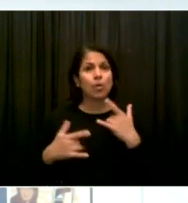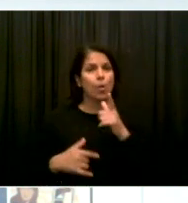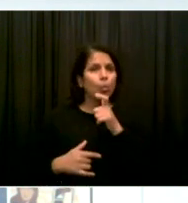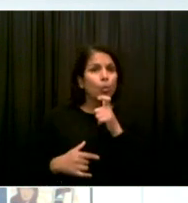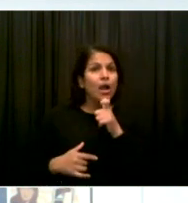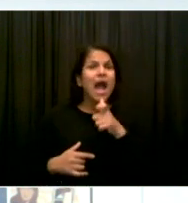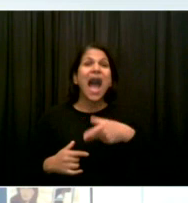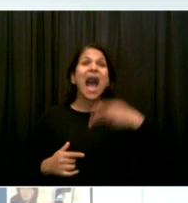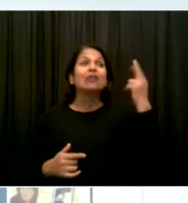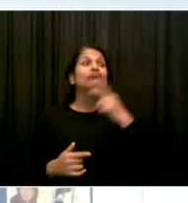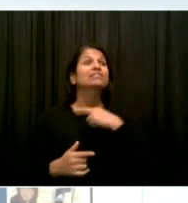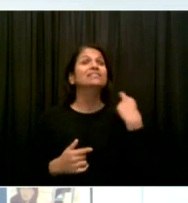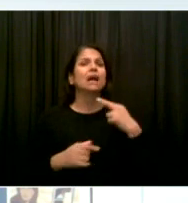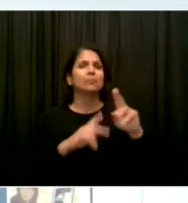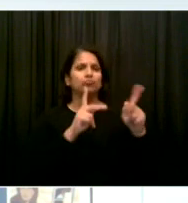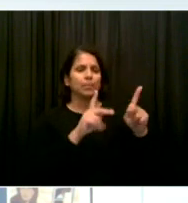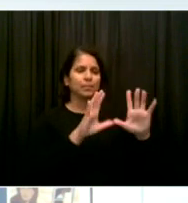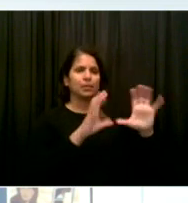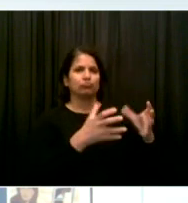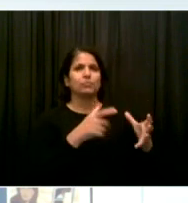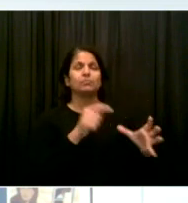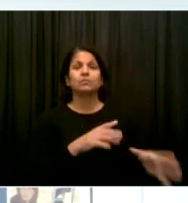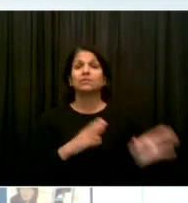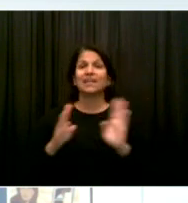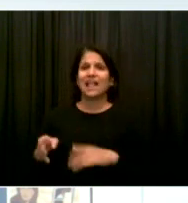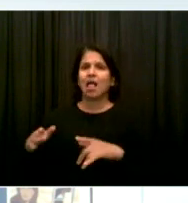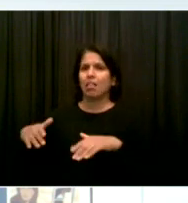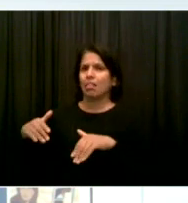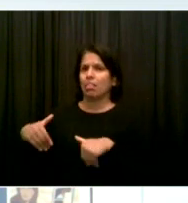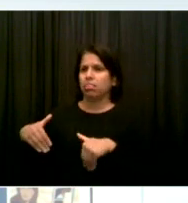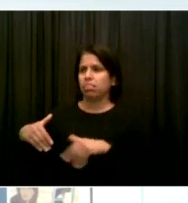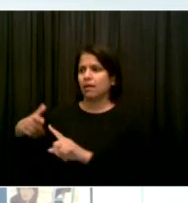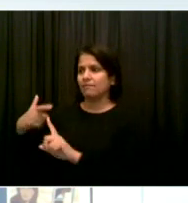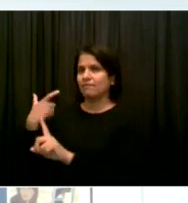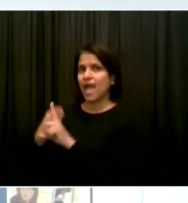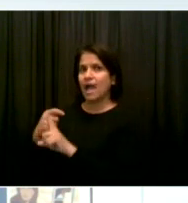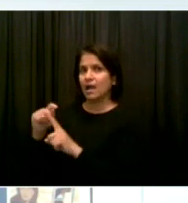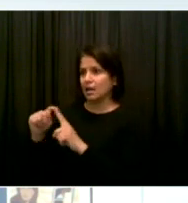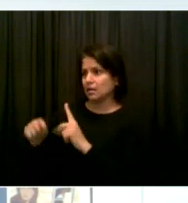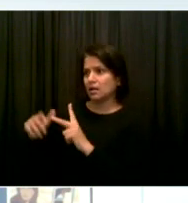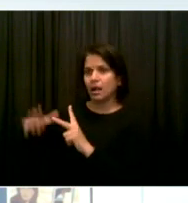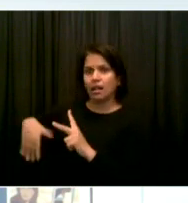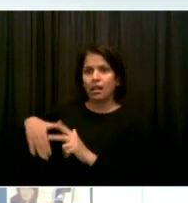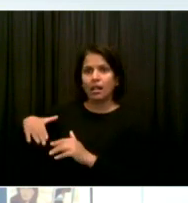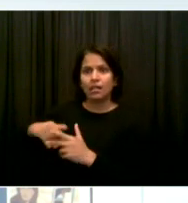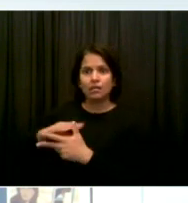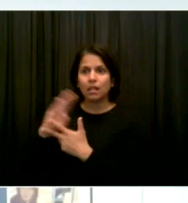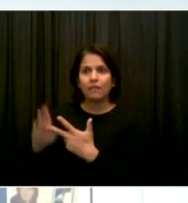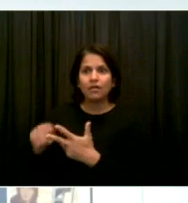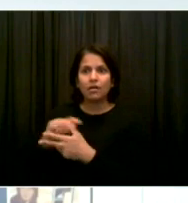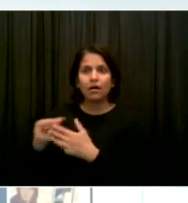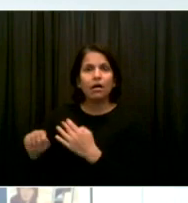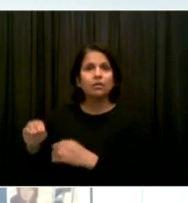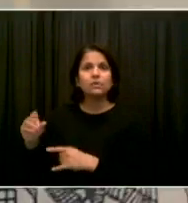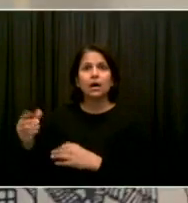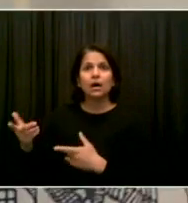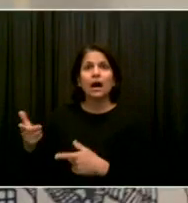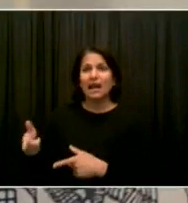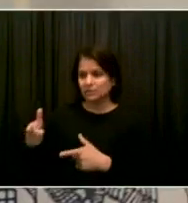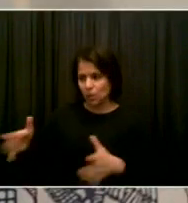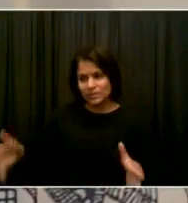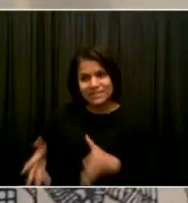heard it from me before to run. Don't walk to start getting the protection that vaccination affords. Thank you.